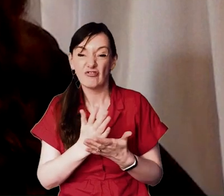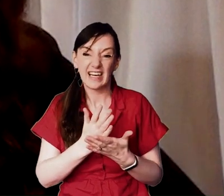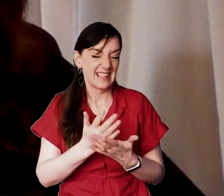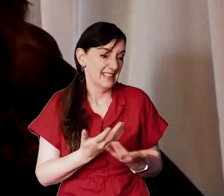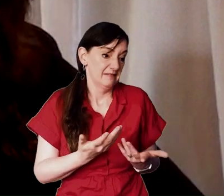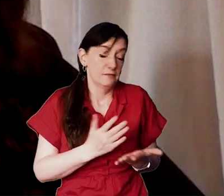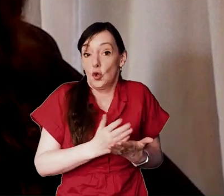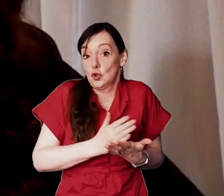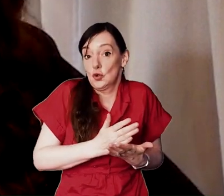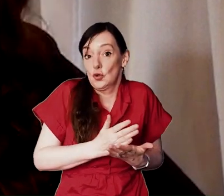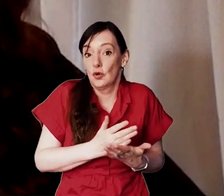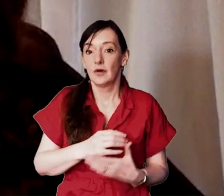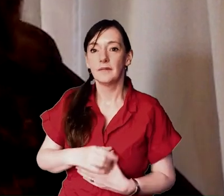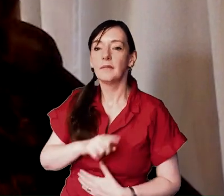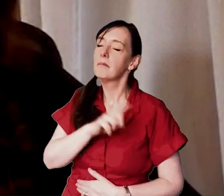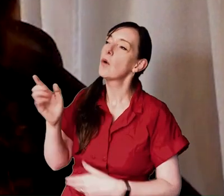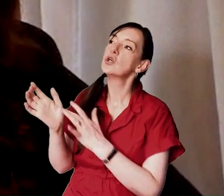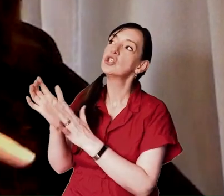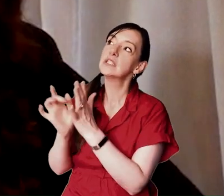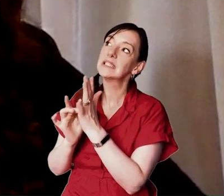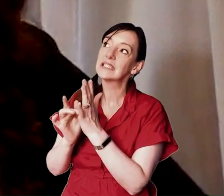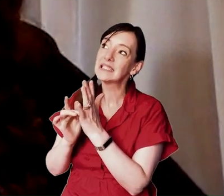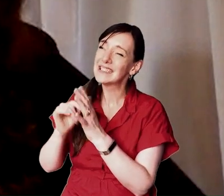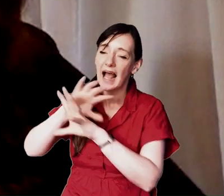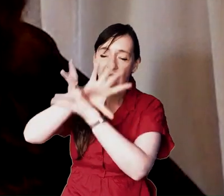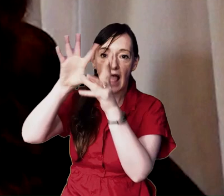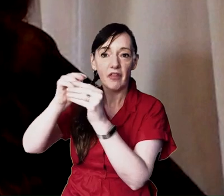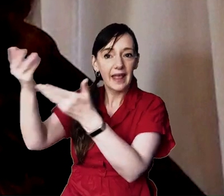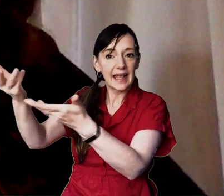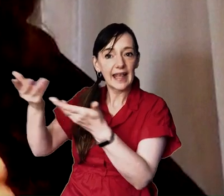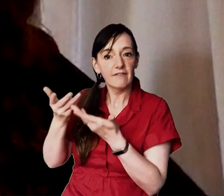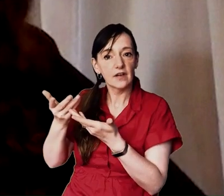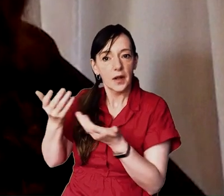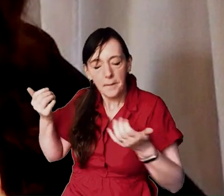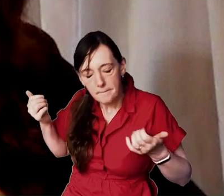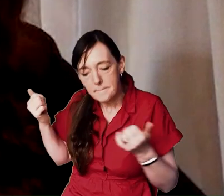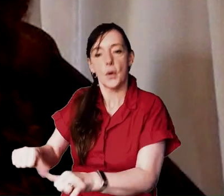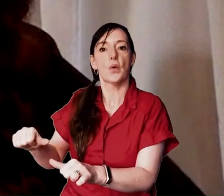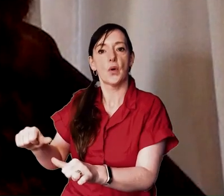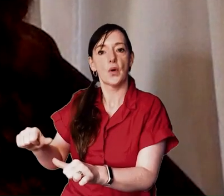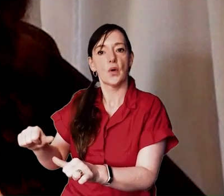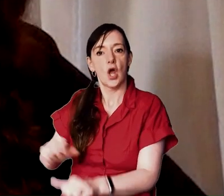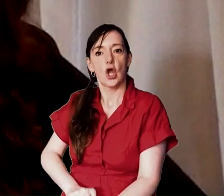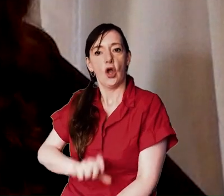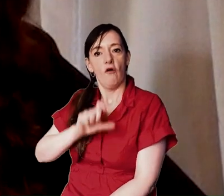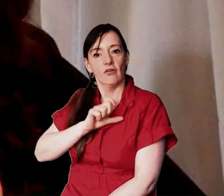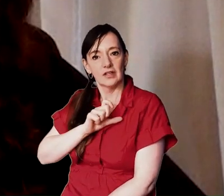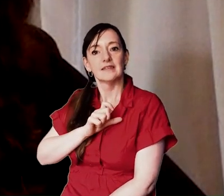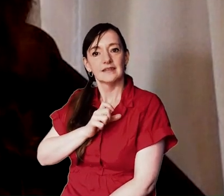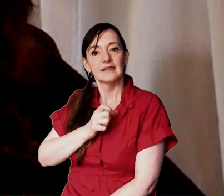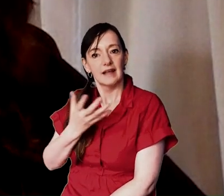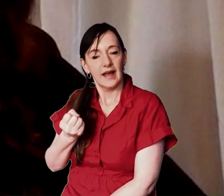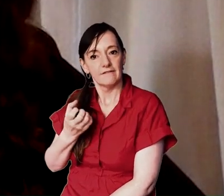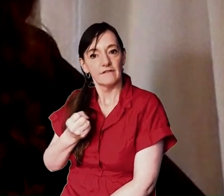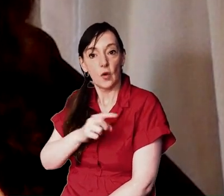instead with jesus what he has put in we get to cash out we get to withdraw that with confidence because he's